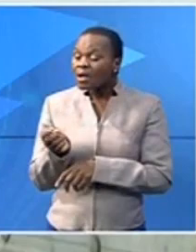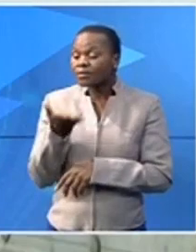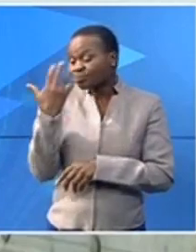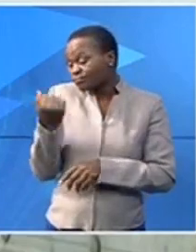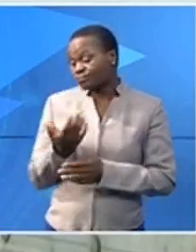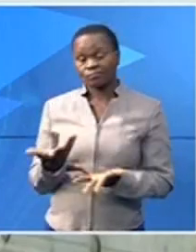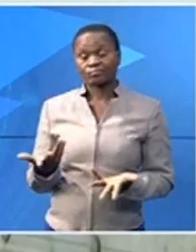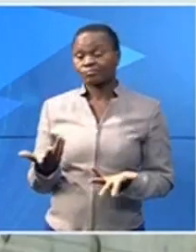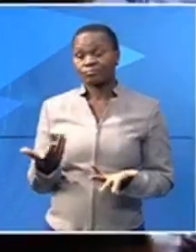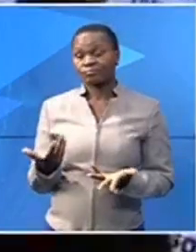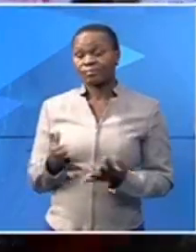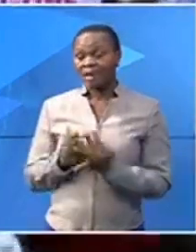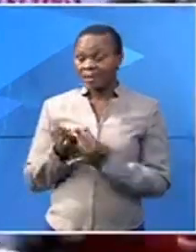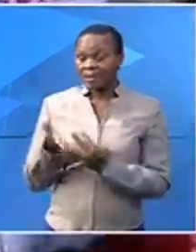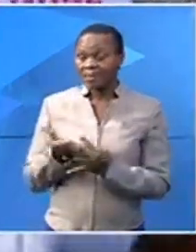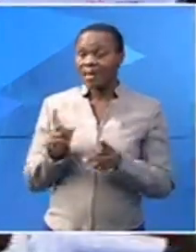we can't go through.